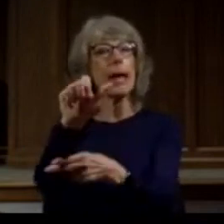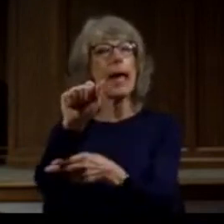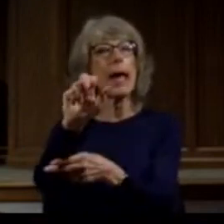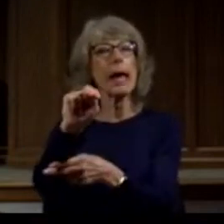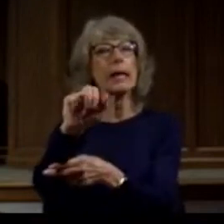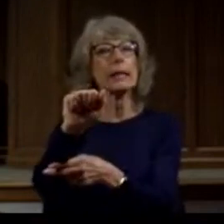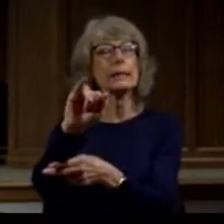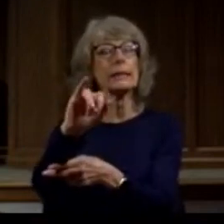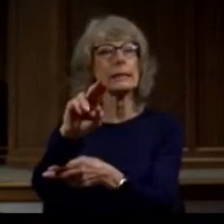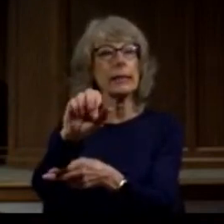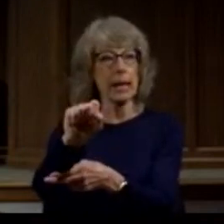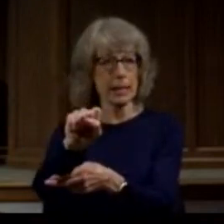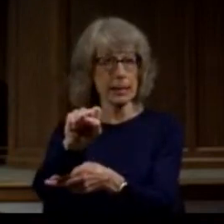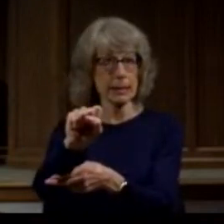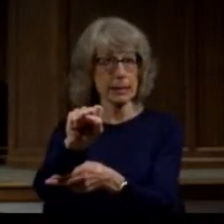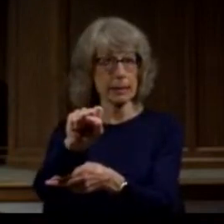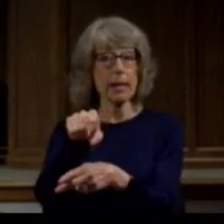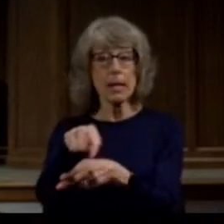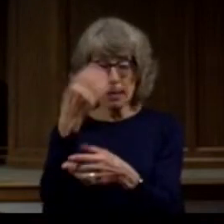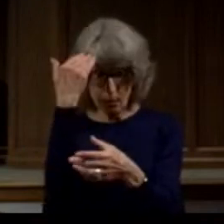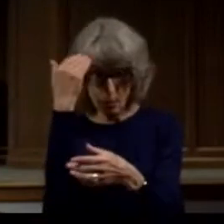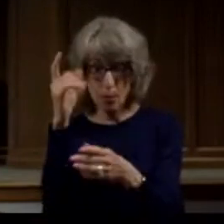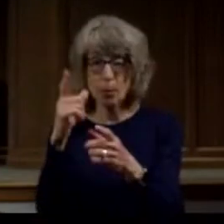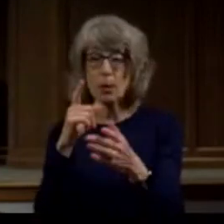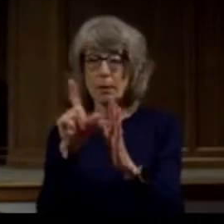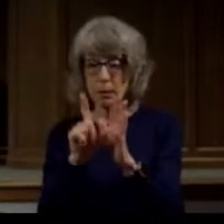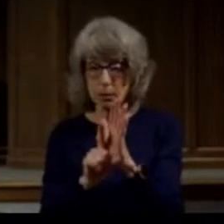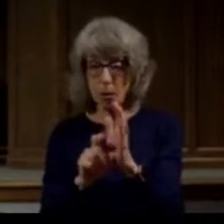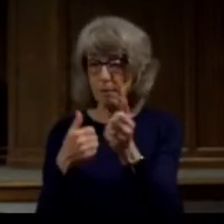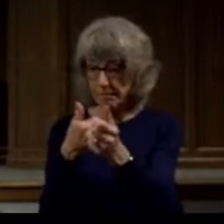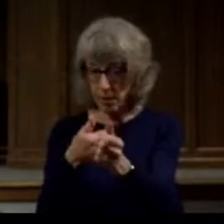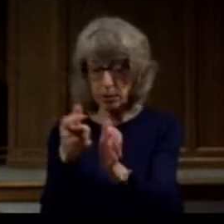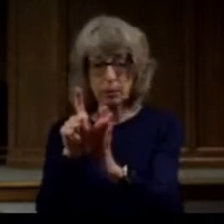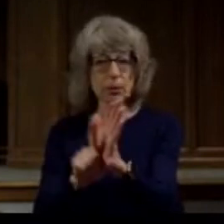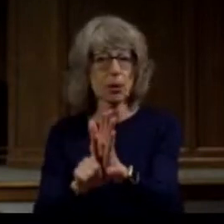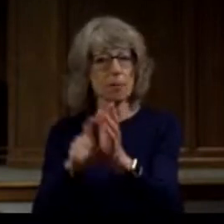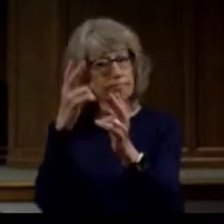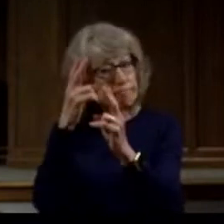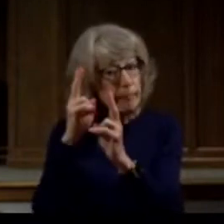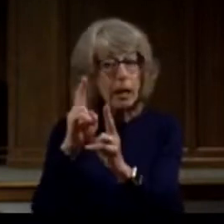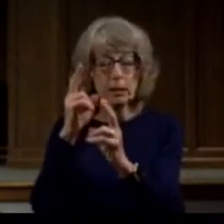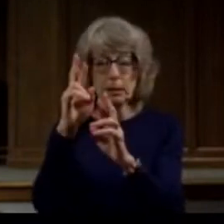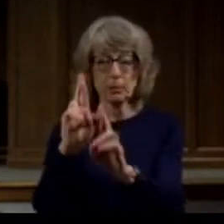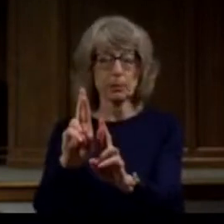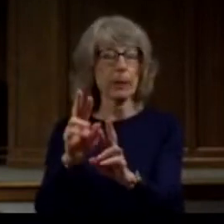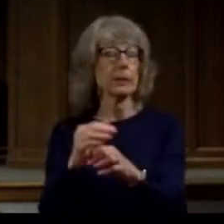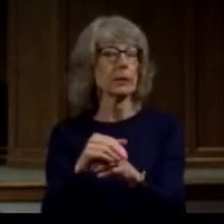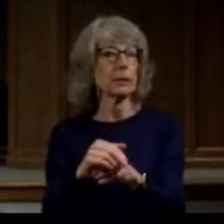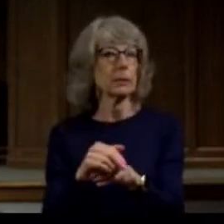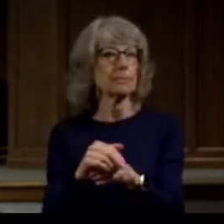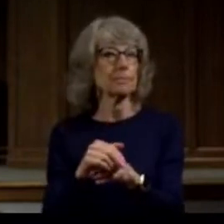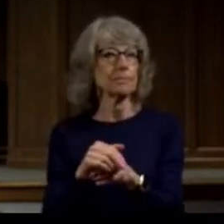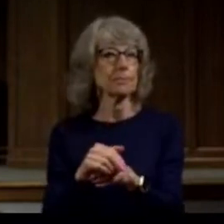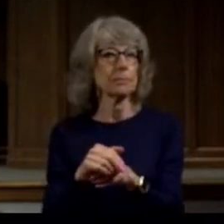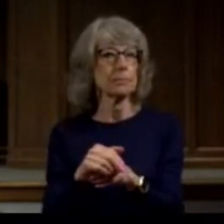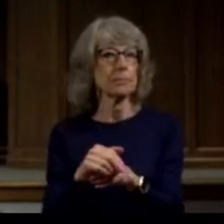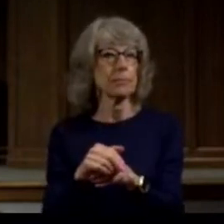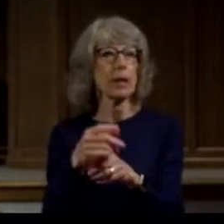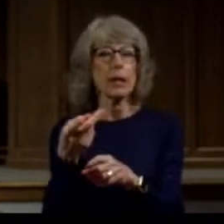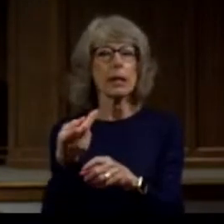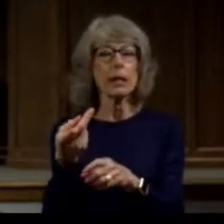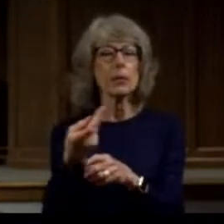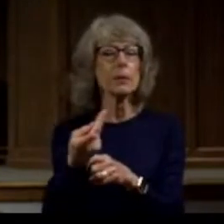He was a devout observer of the law and highly respected by all the Jews living there. He was a lot like Paul.